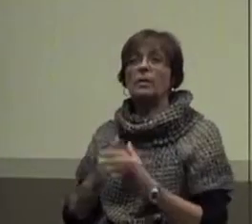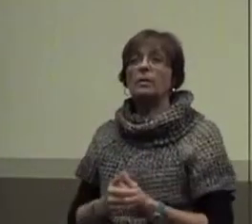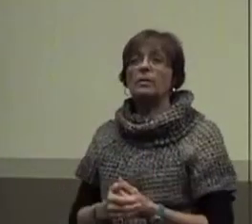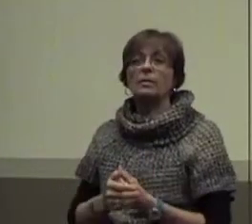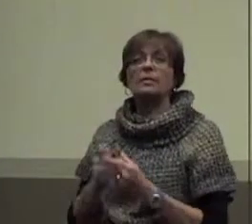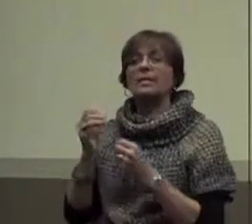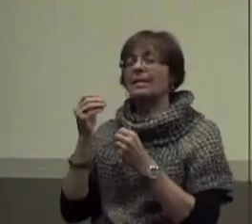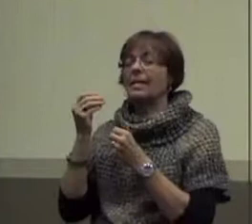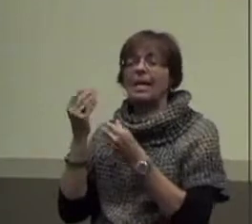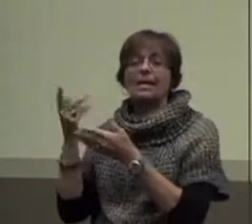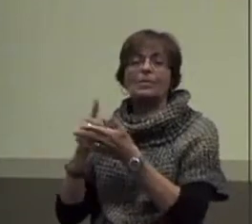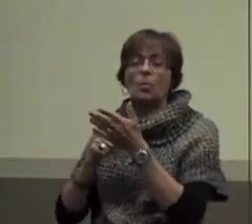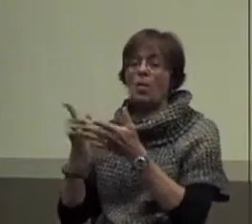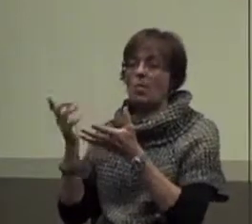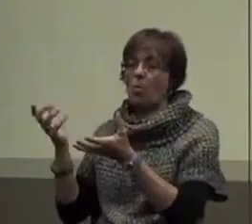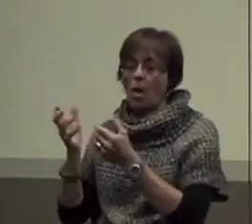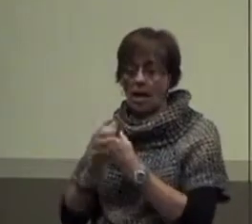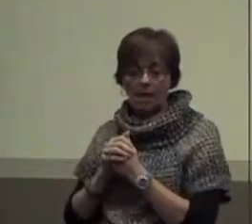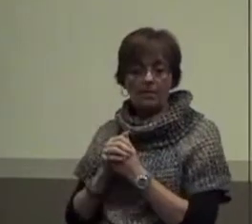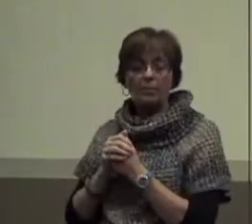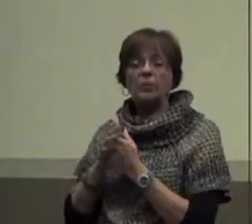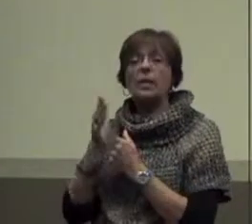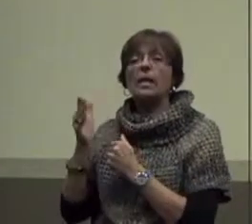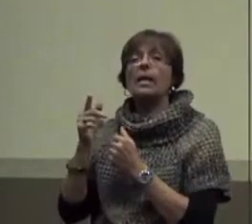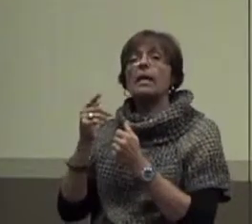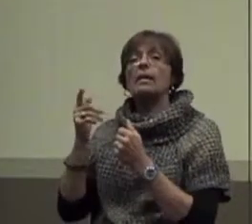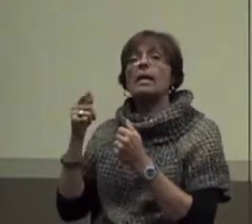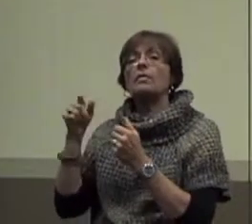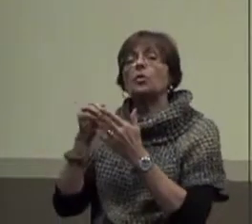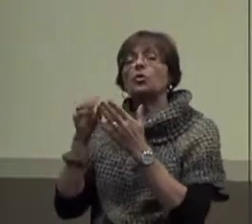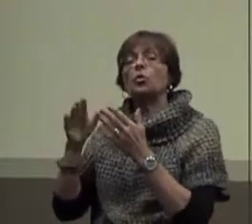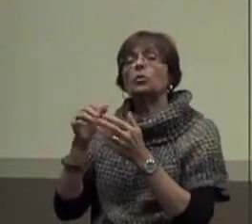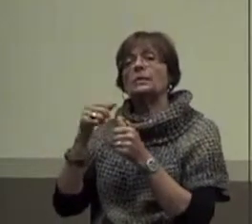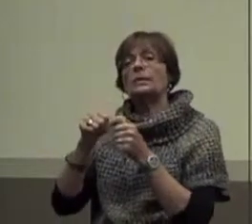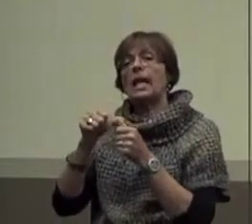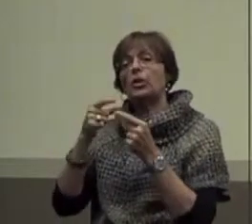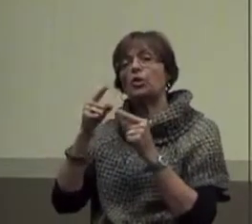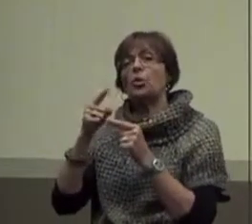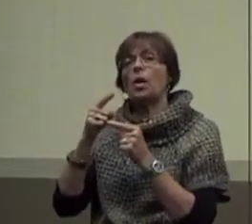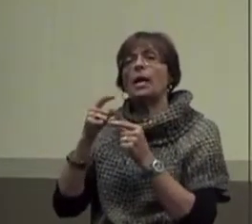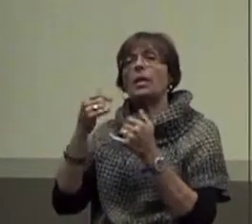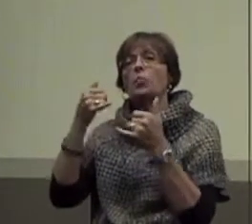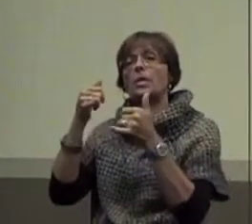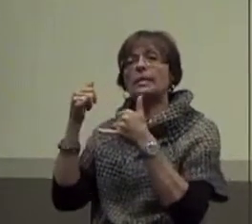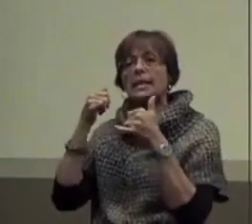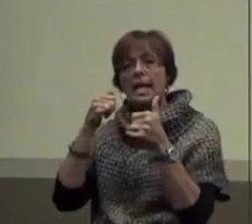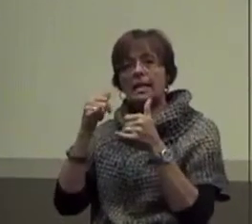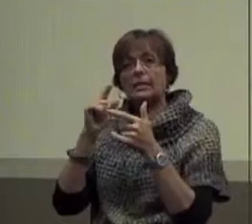them what they want. Right? Have students stay in during recess to finish work with teacher help.